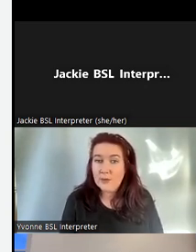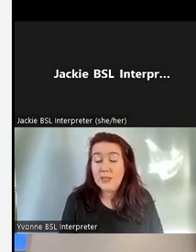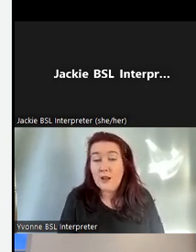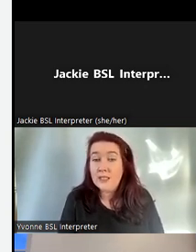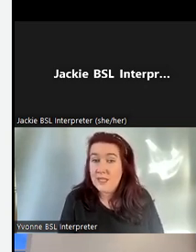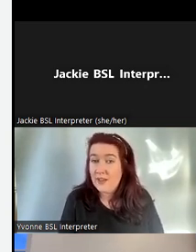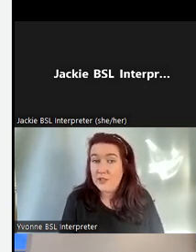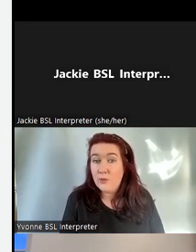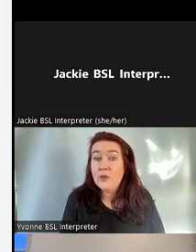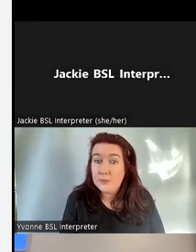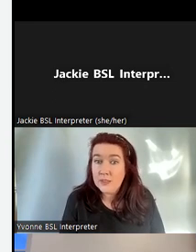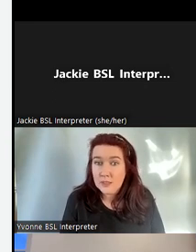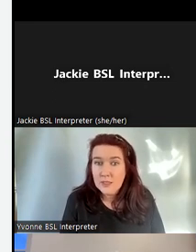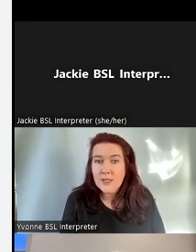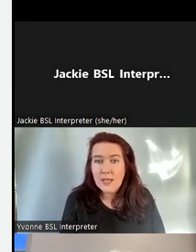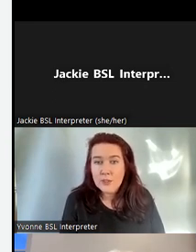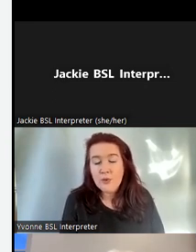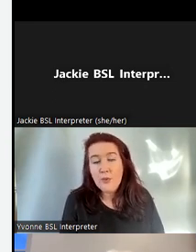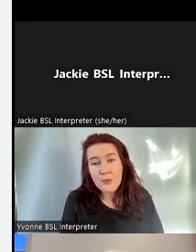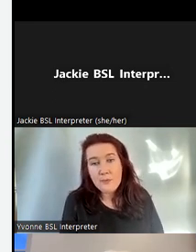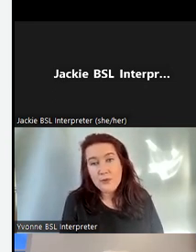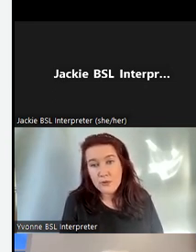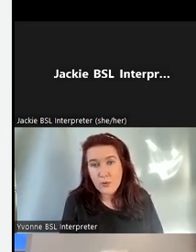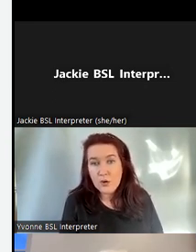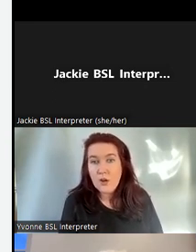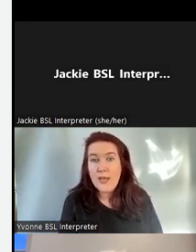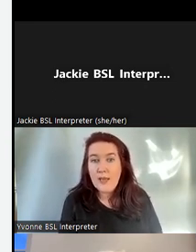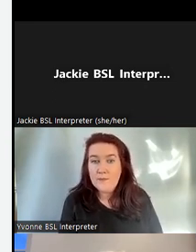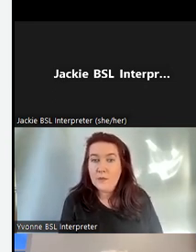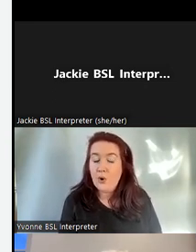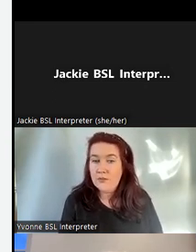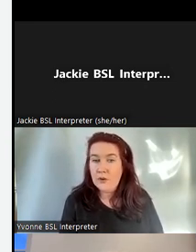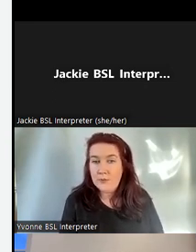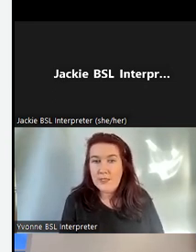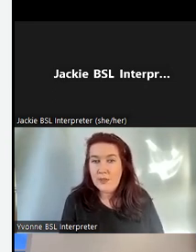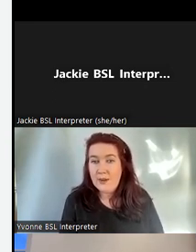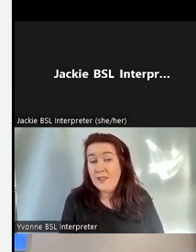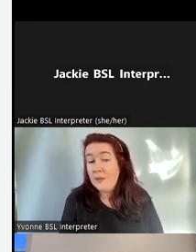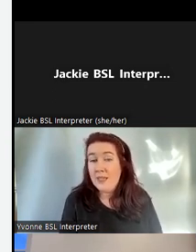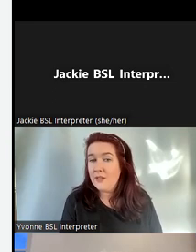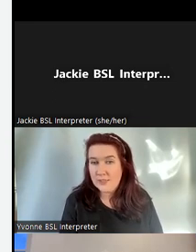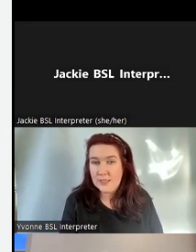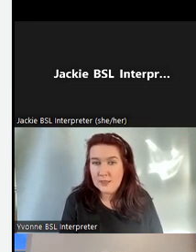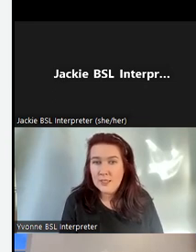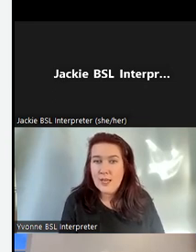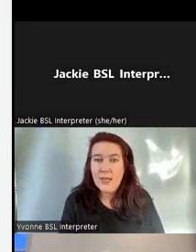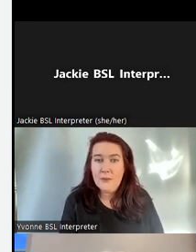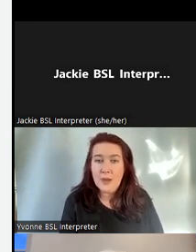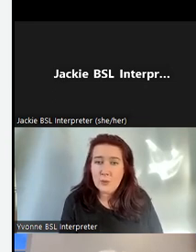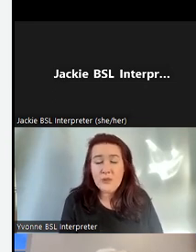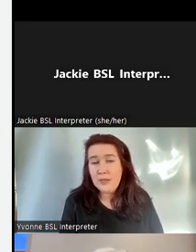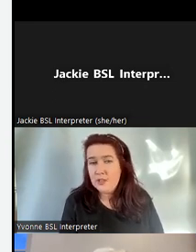somebody else and luckily Deaf Action welcomed us and so we were able to store all of our material there and they've been there ever since